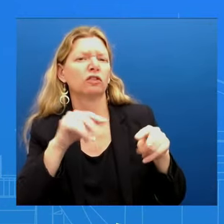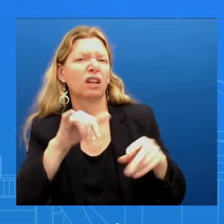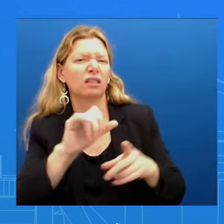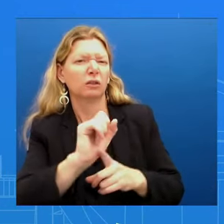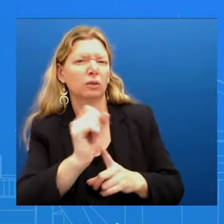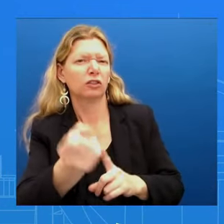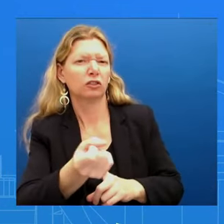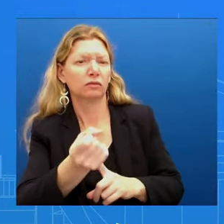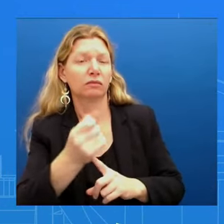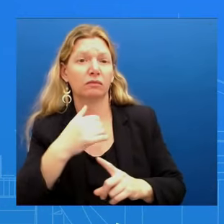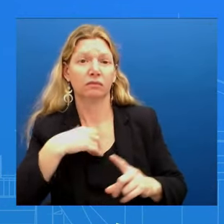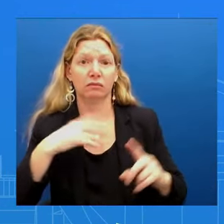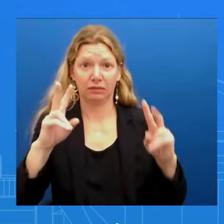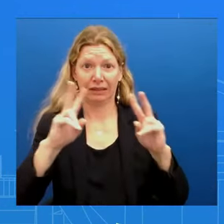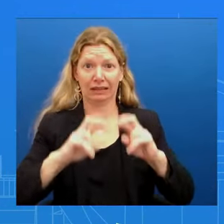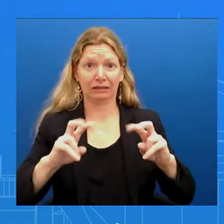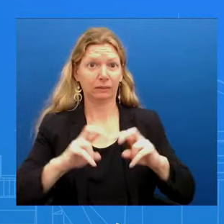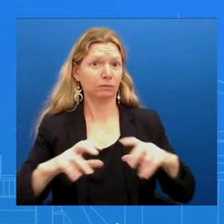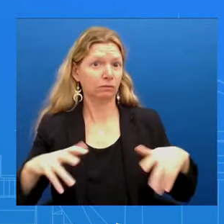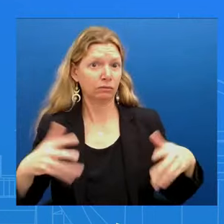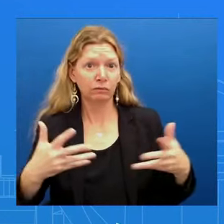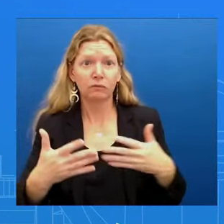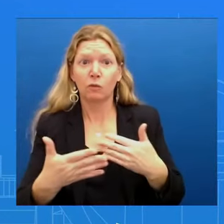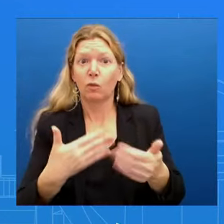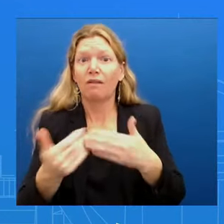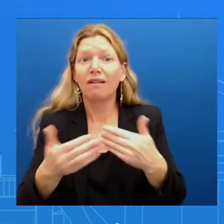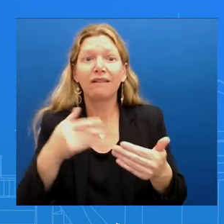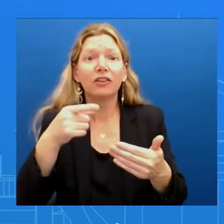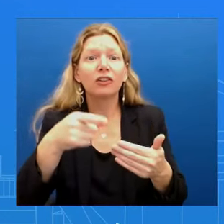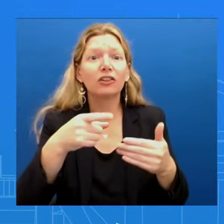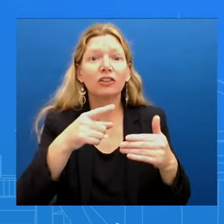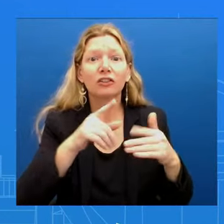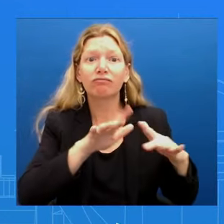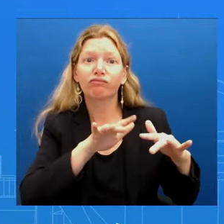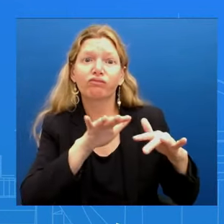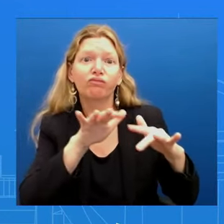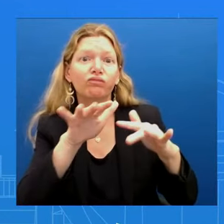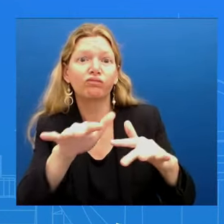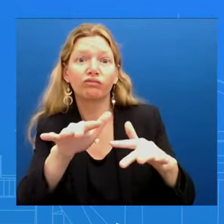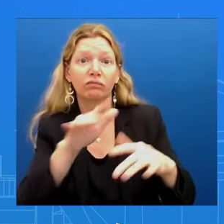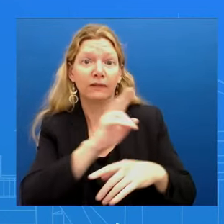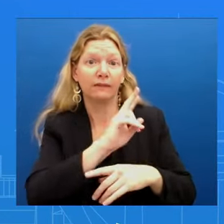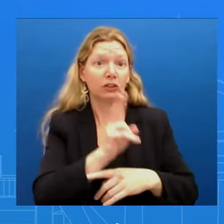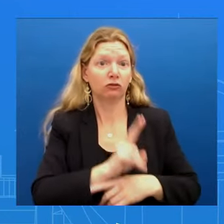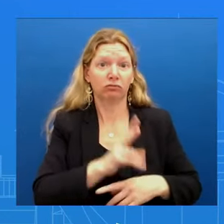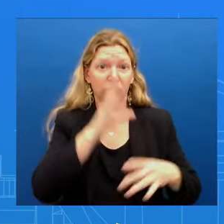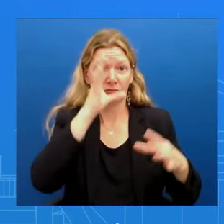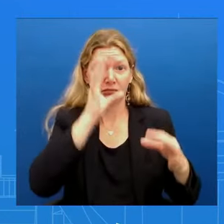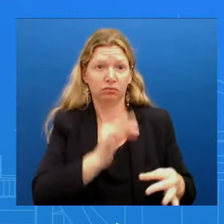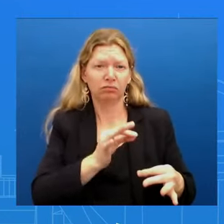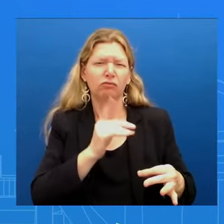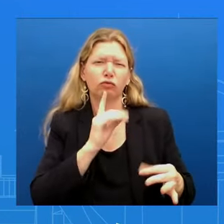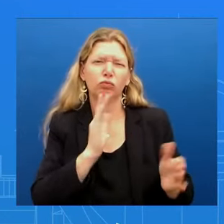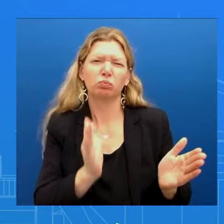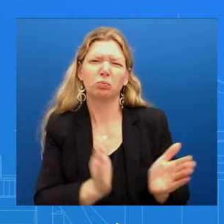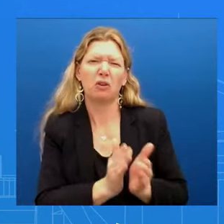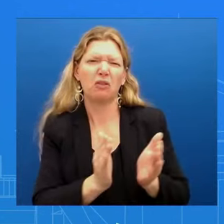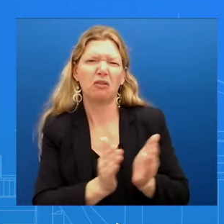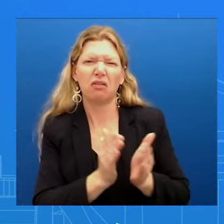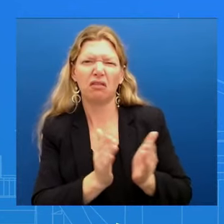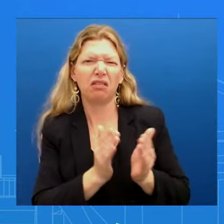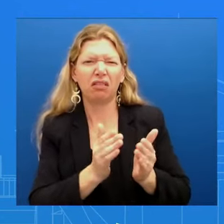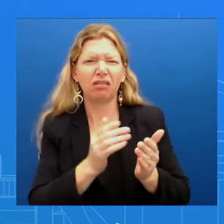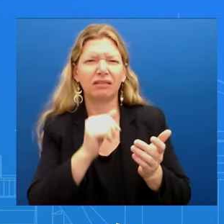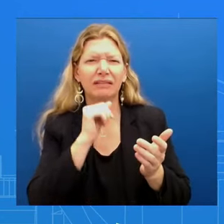Venezuela have been of a very of a small nature and size and scale and scope We see no indication that there's about to